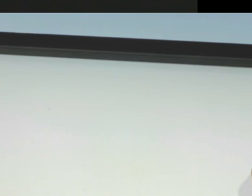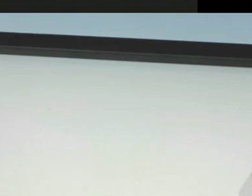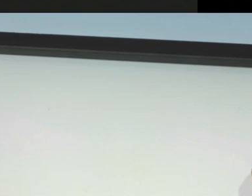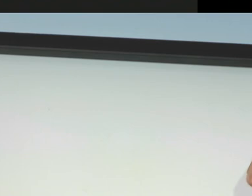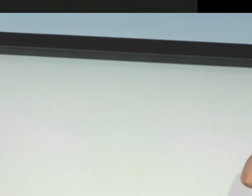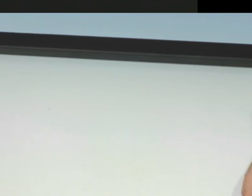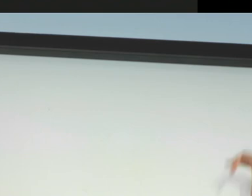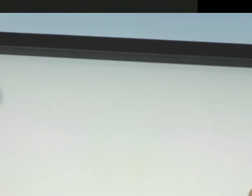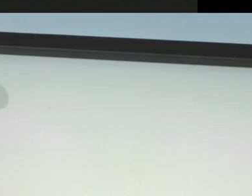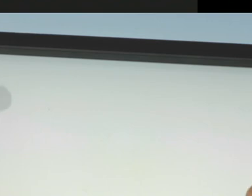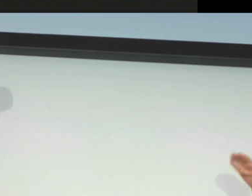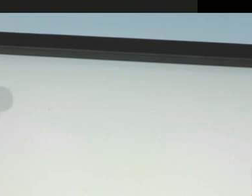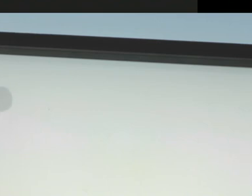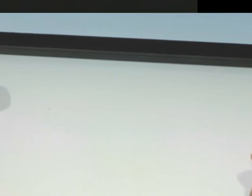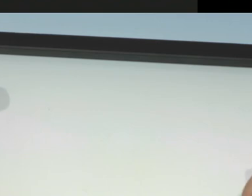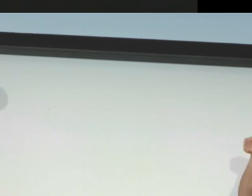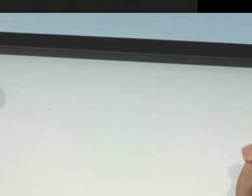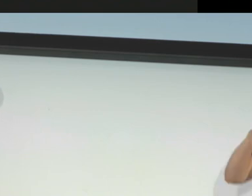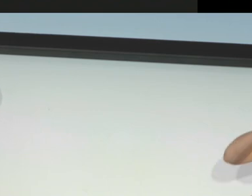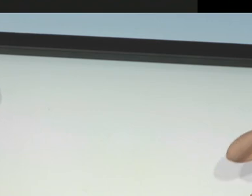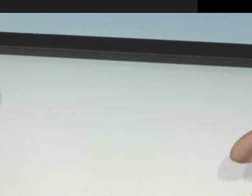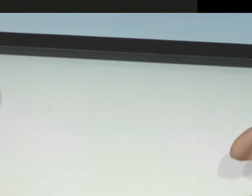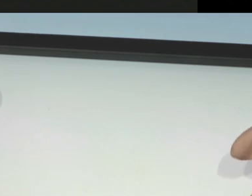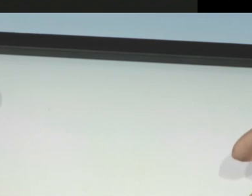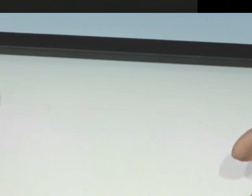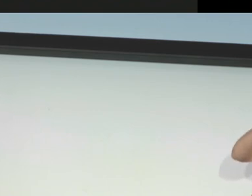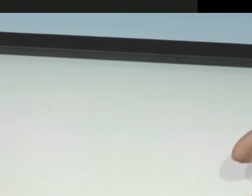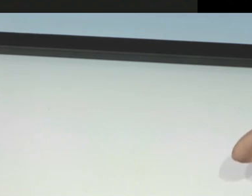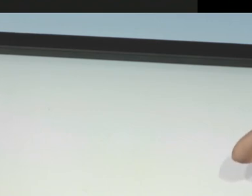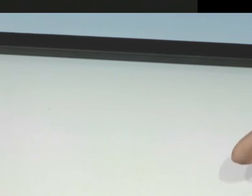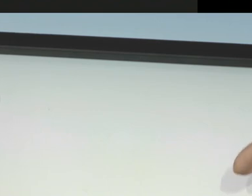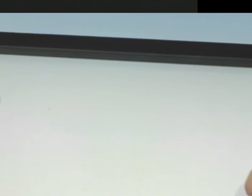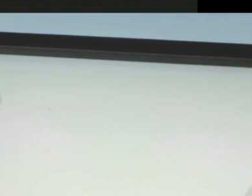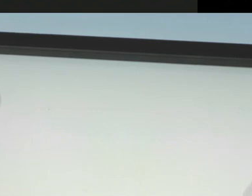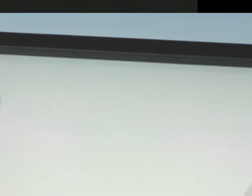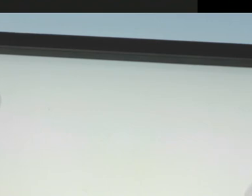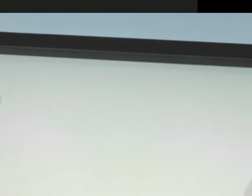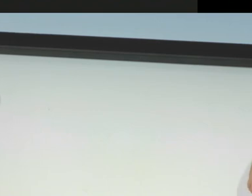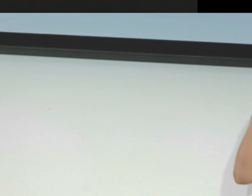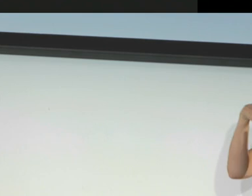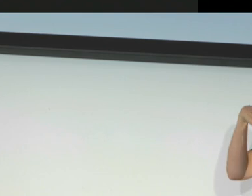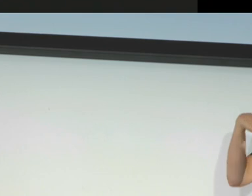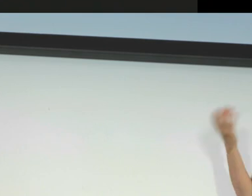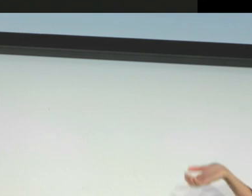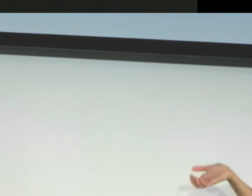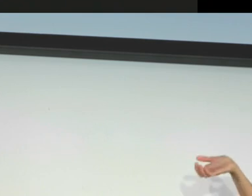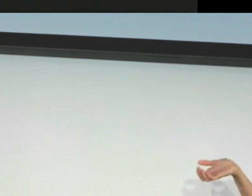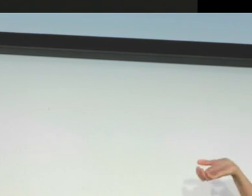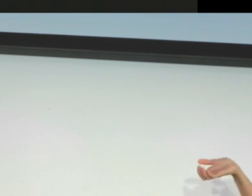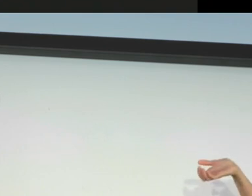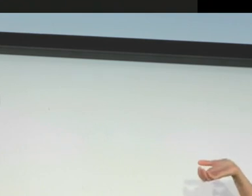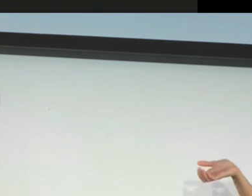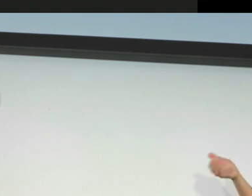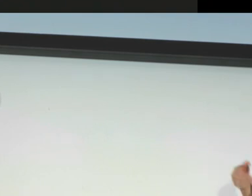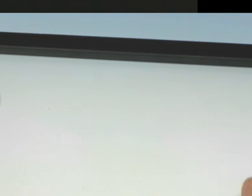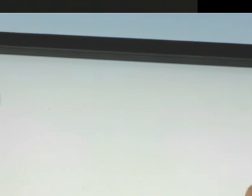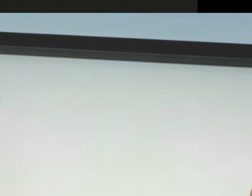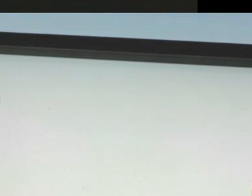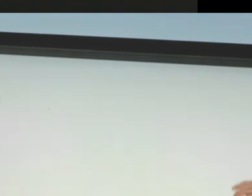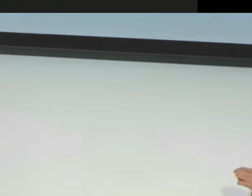I already took a picture of a business card. And let's see what it says.